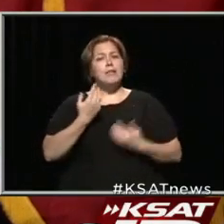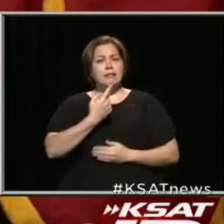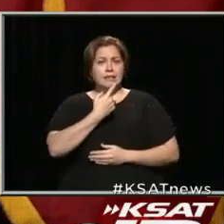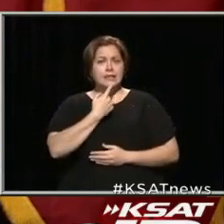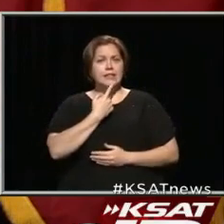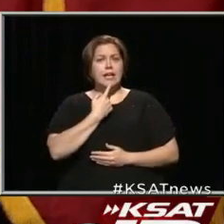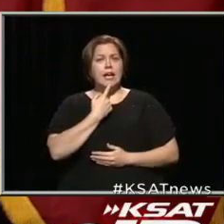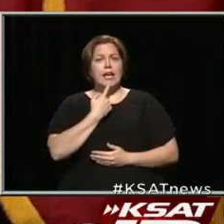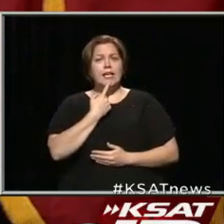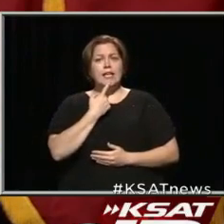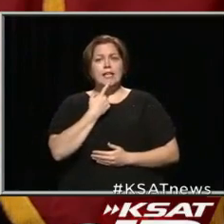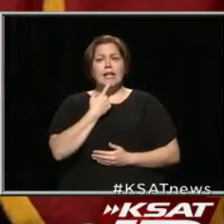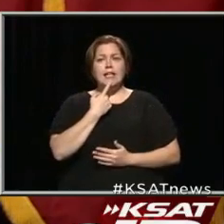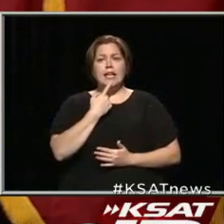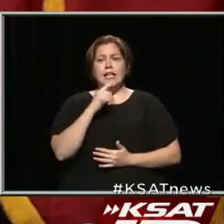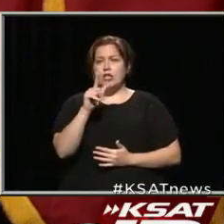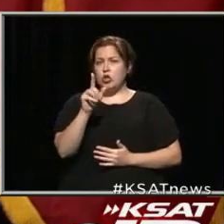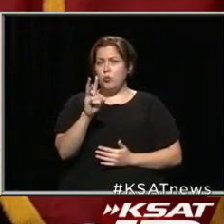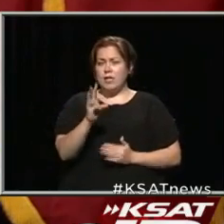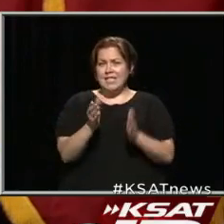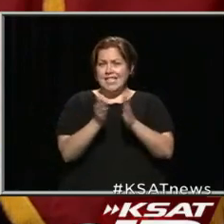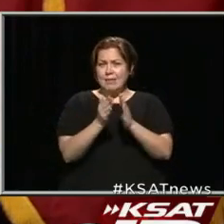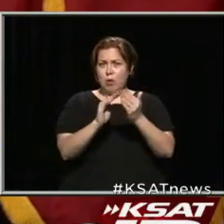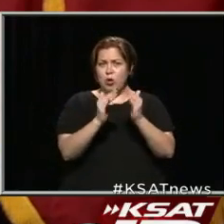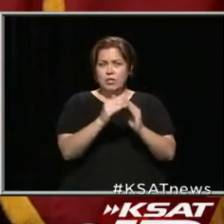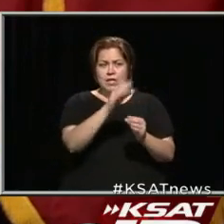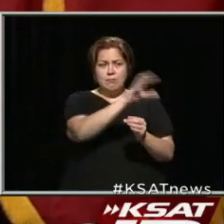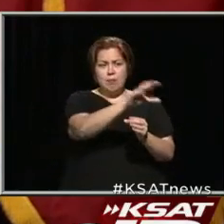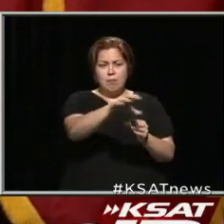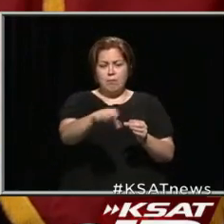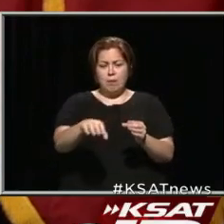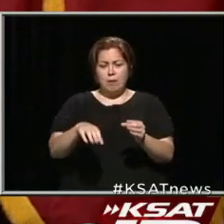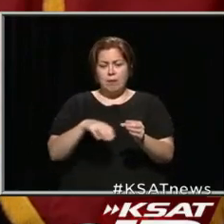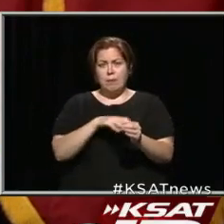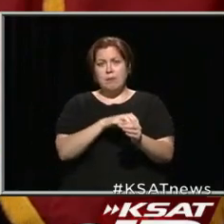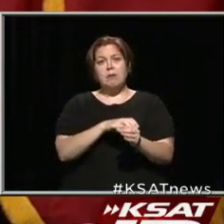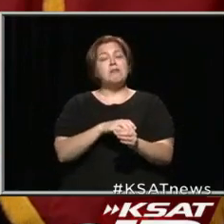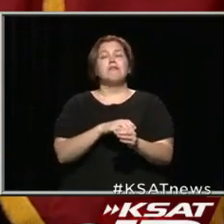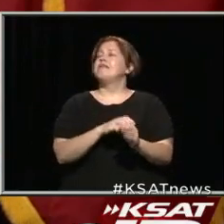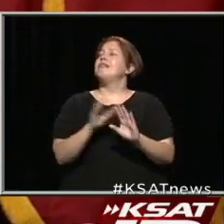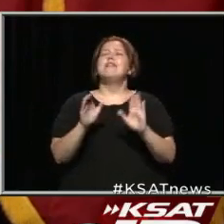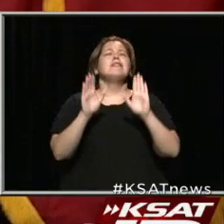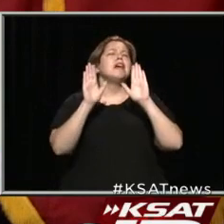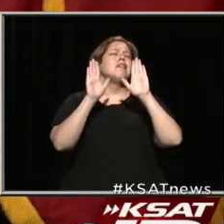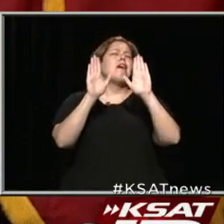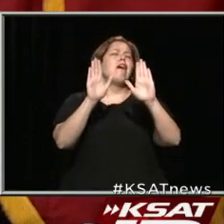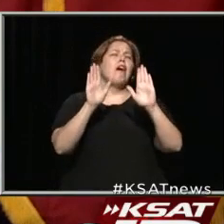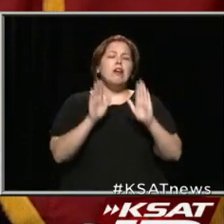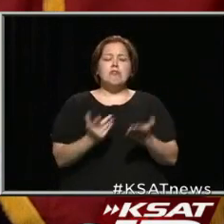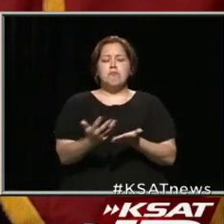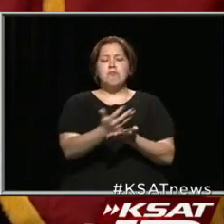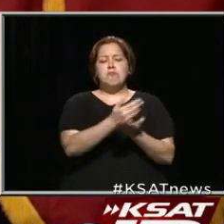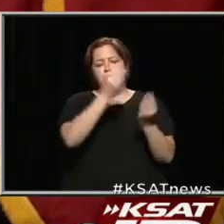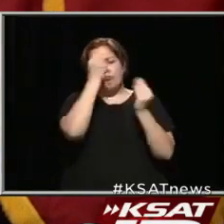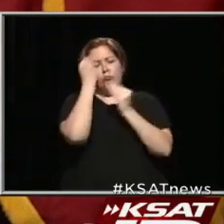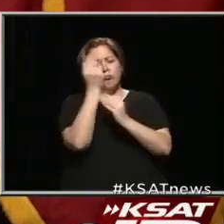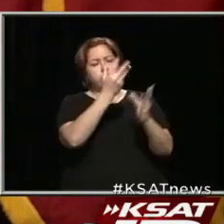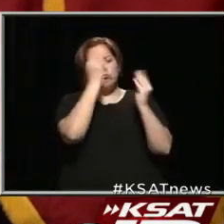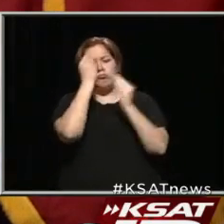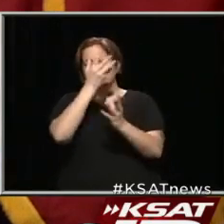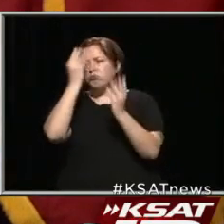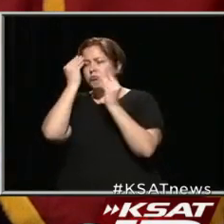the 26 small cities of Bexar County have done a super job of getting information out to